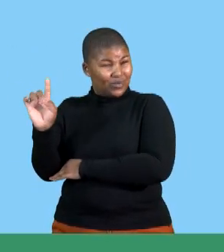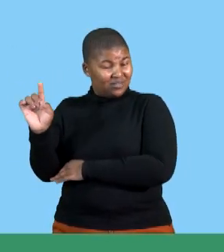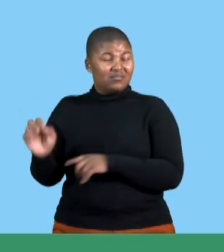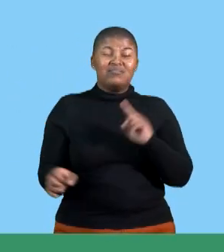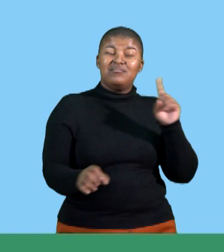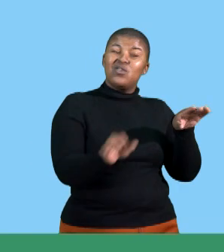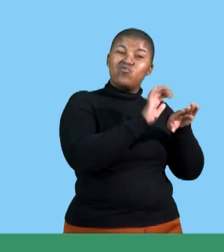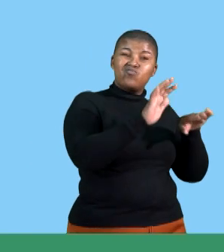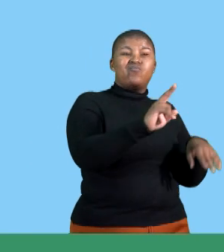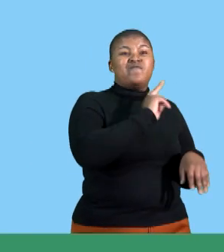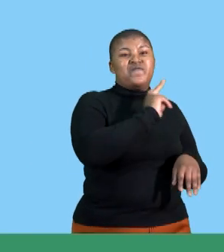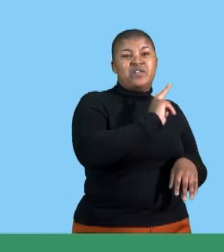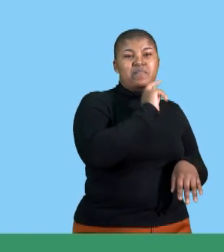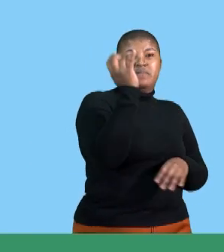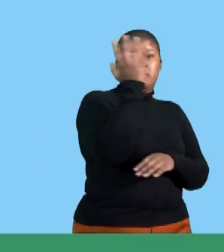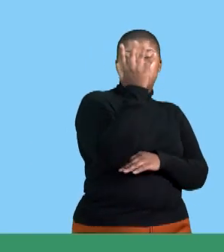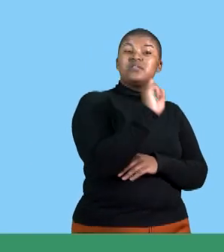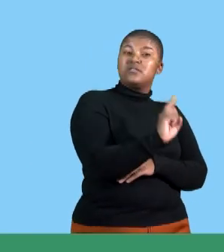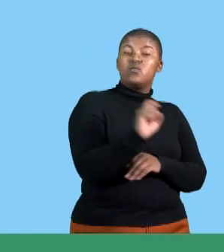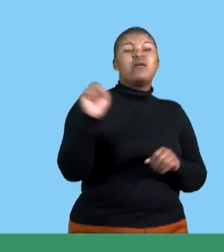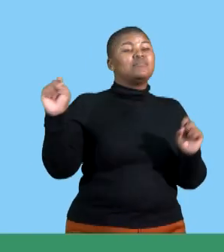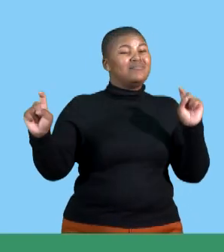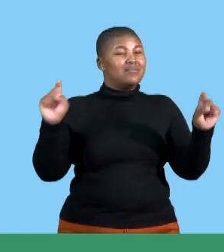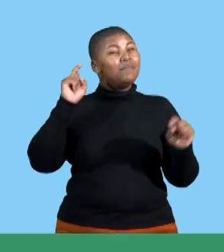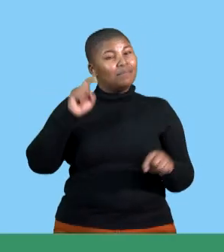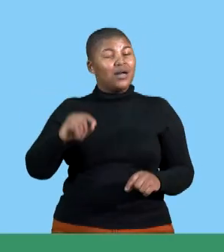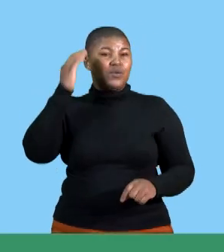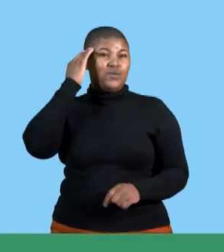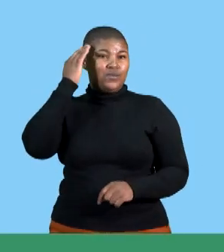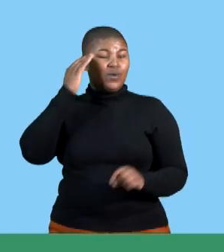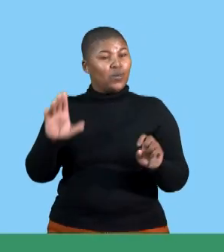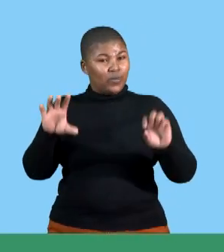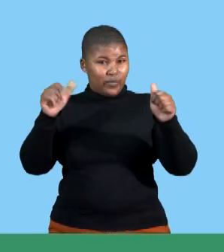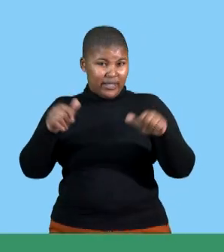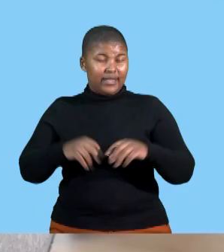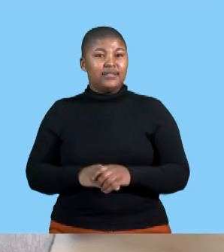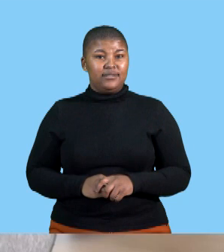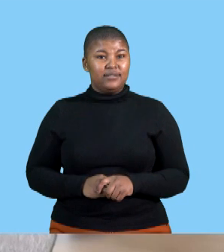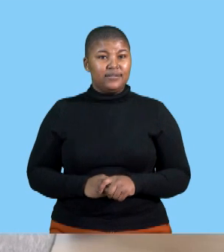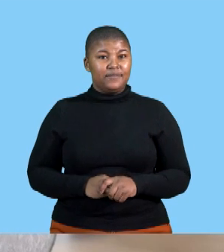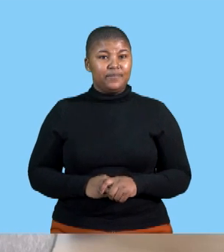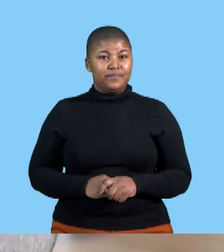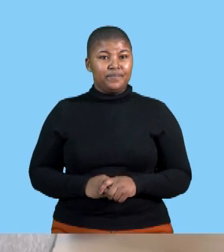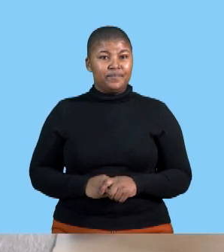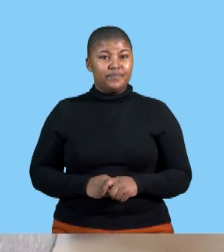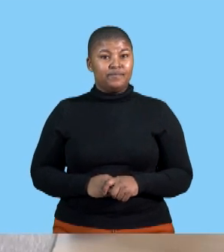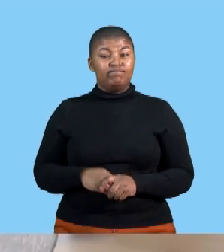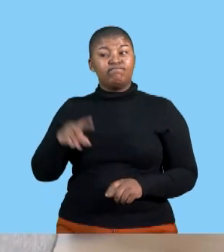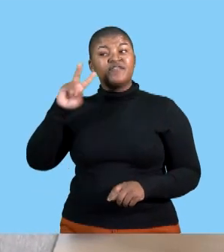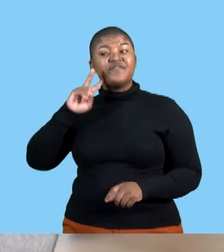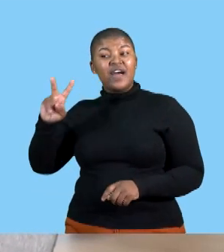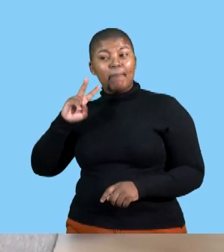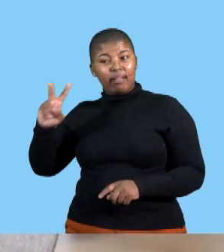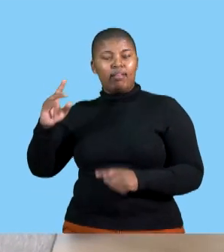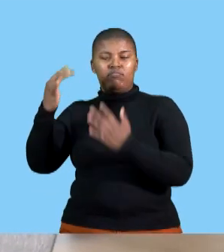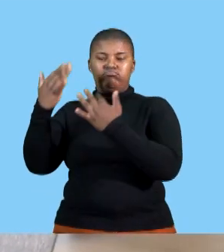a verbal presentation and a non-verbal presentation don't forget with the verbal one this one requires an audience the audience will sit and